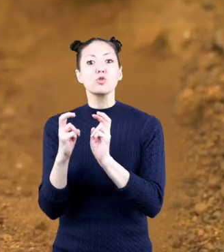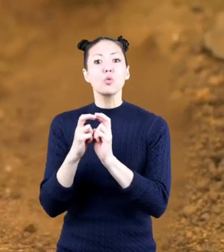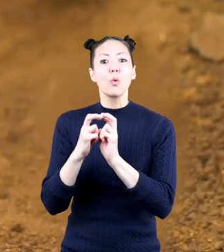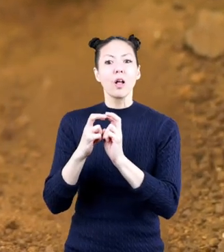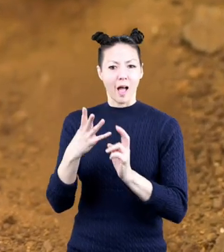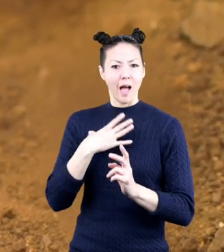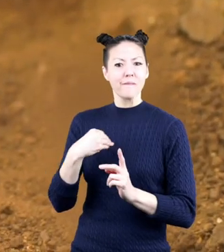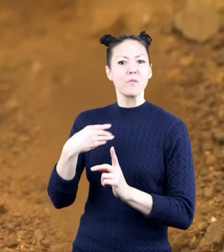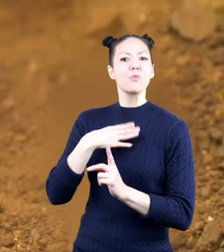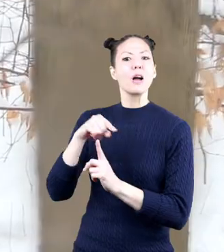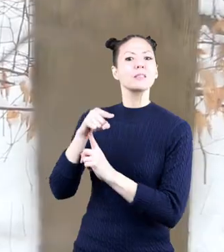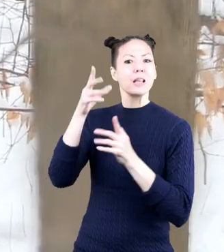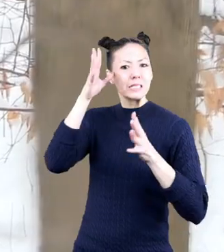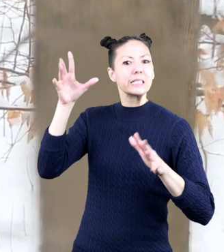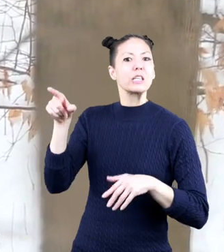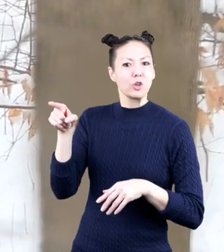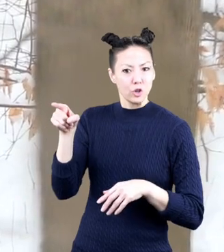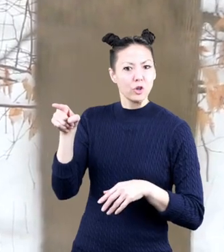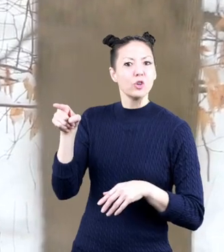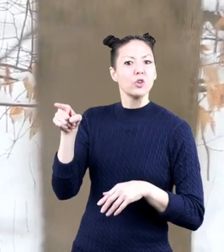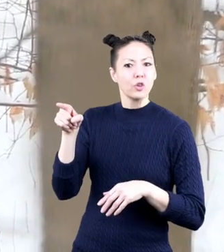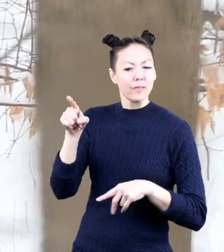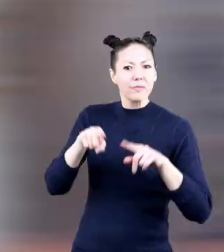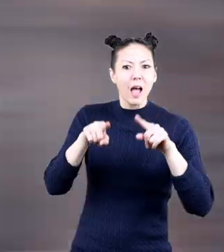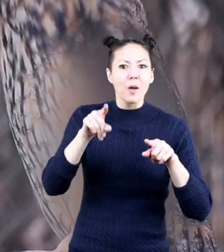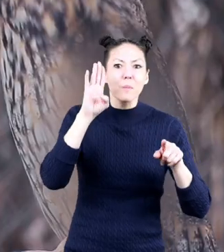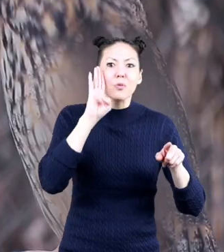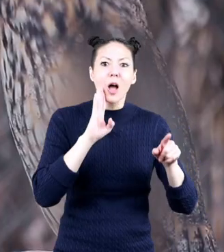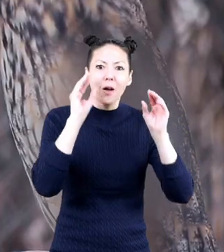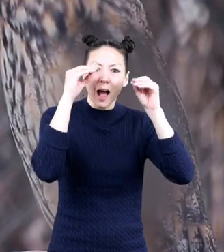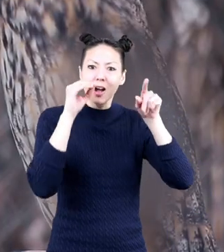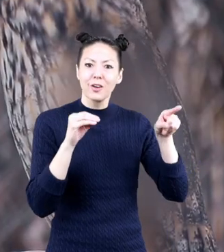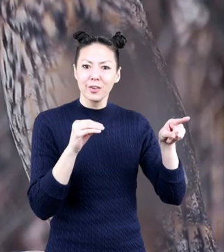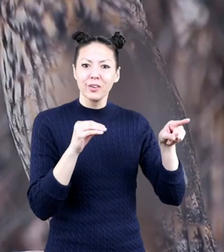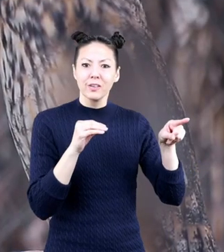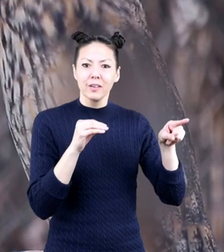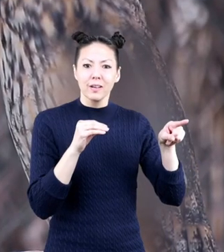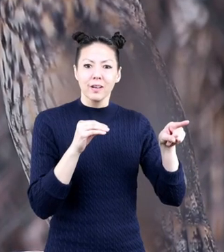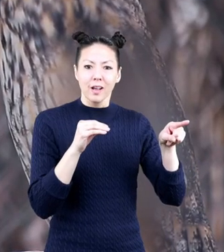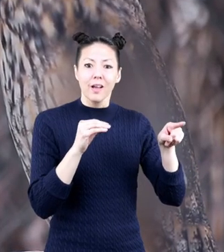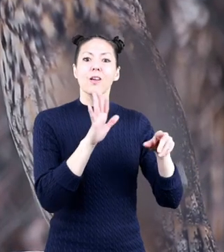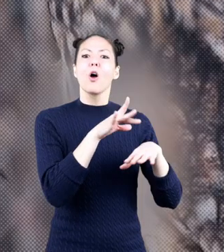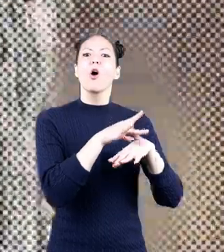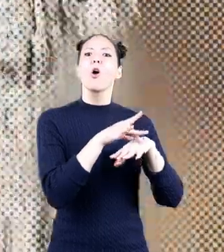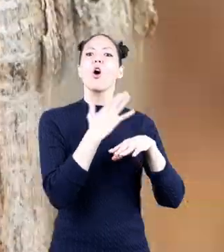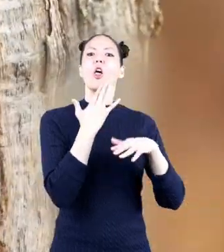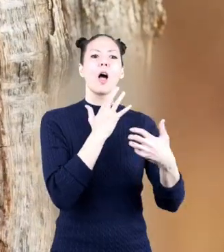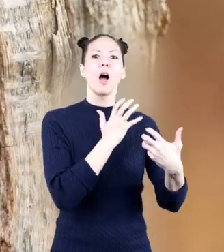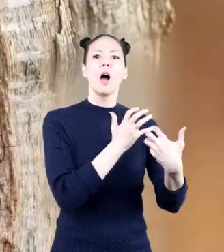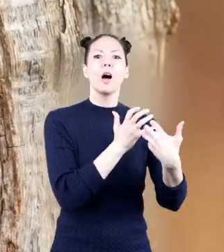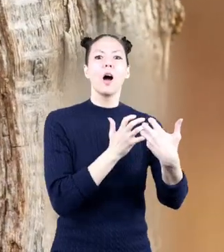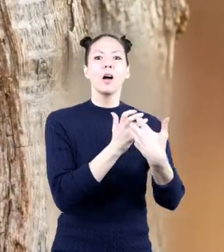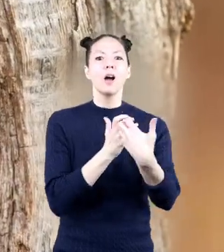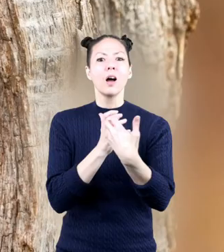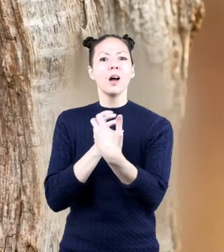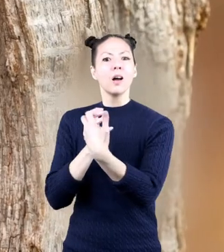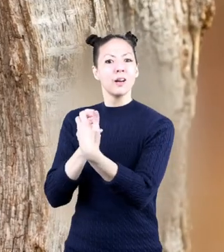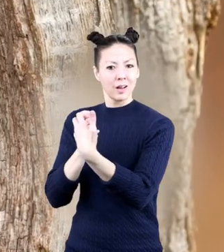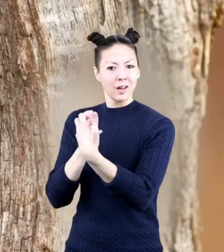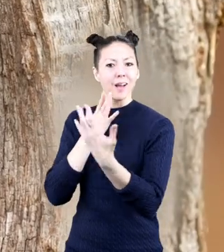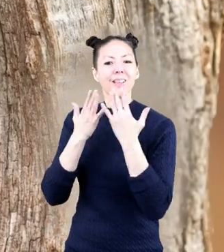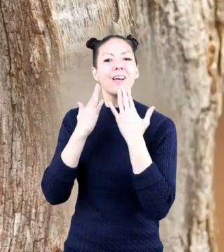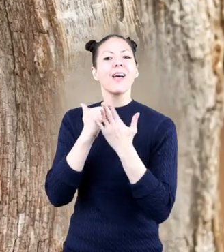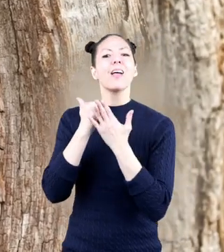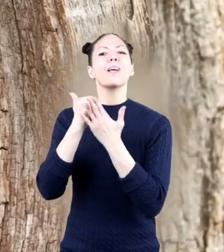Squirrels, white-tailed deer, and various brown owls are made up of earth-toned colors. These